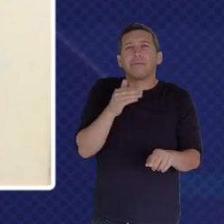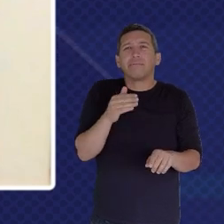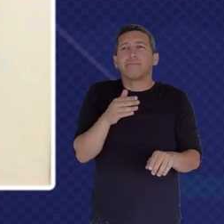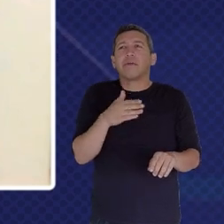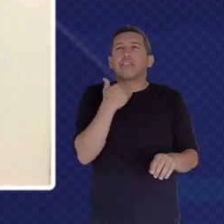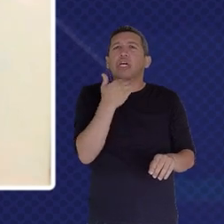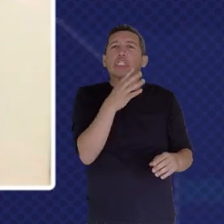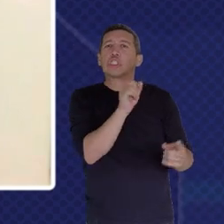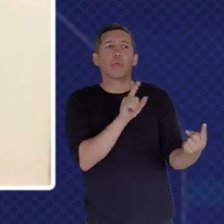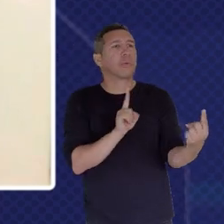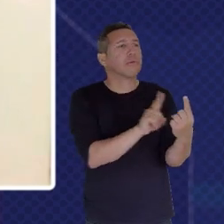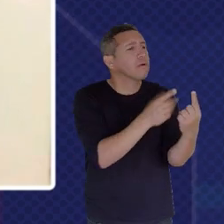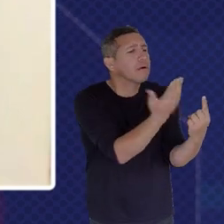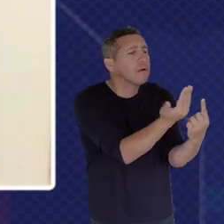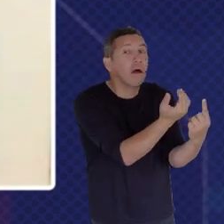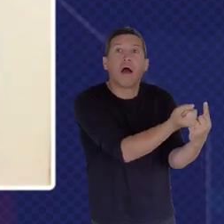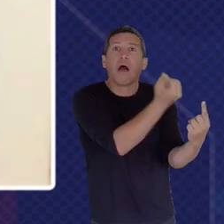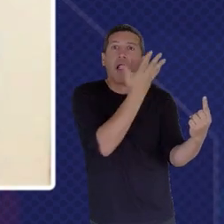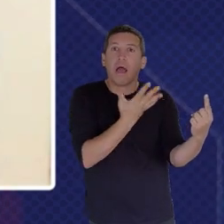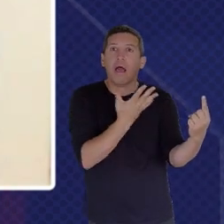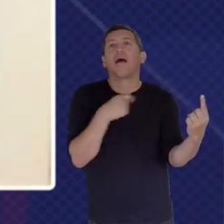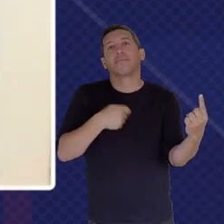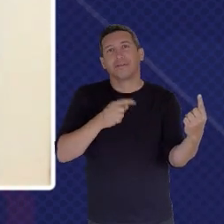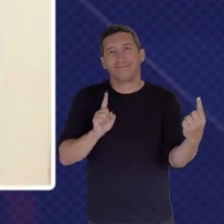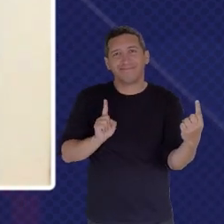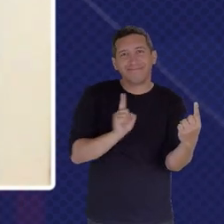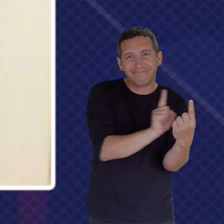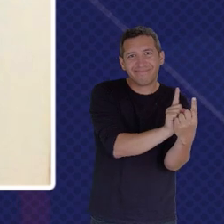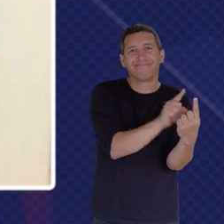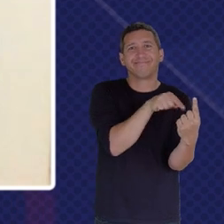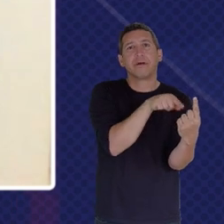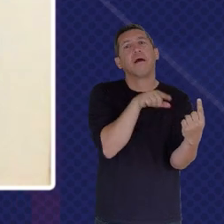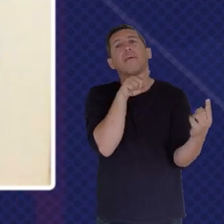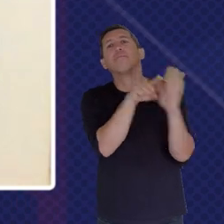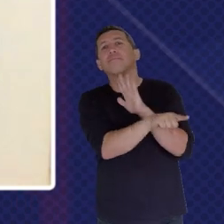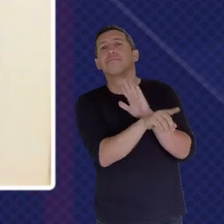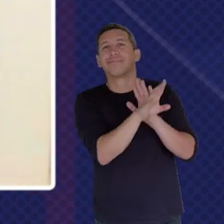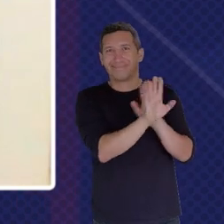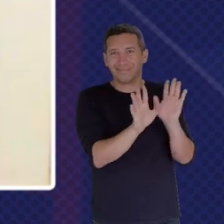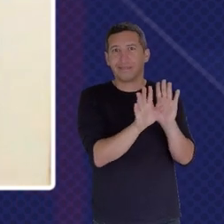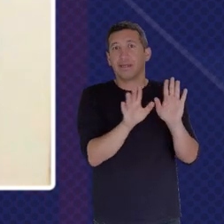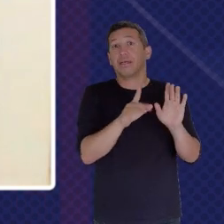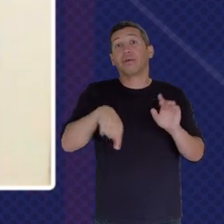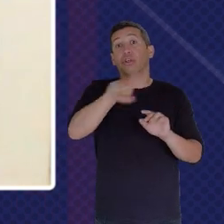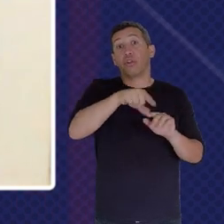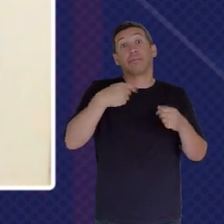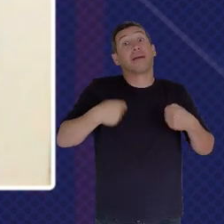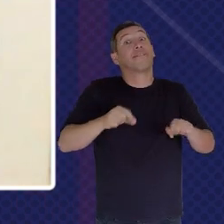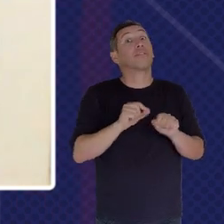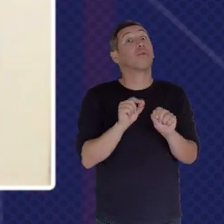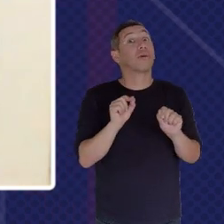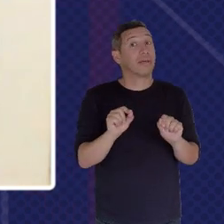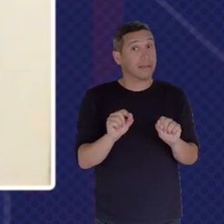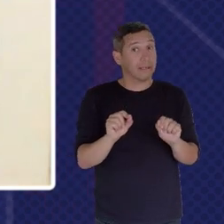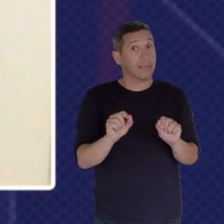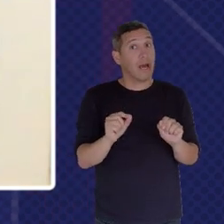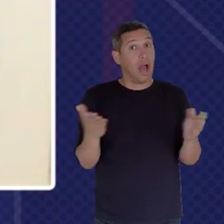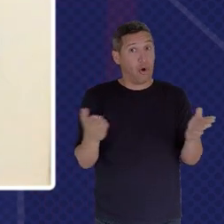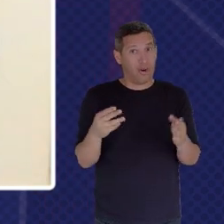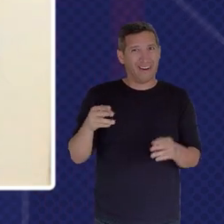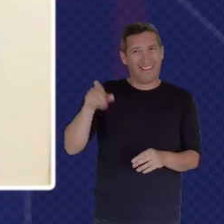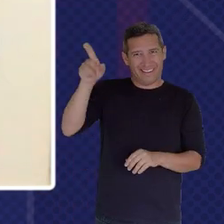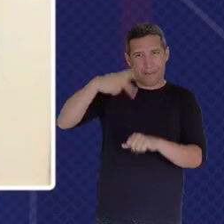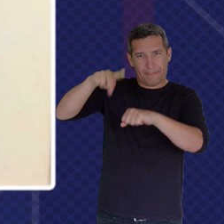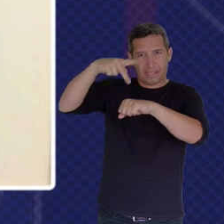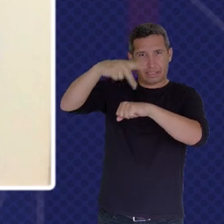That Ministry So What We Were Essentially Able To Do Is That Now Nigeria Has The CSEC Strategy